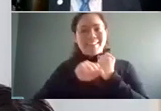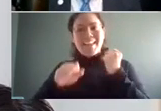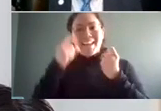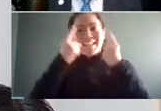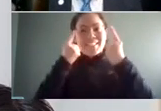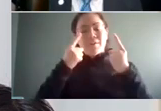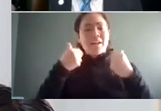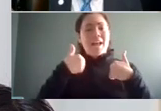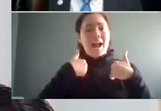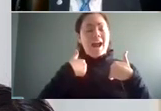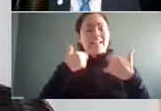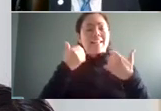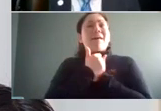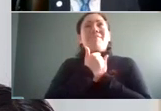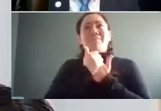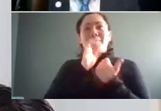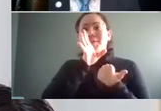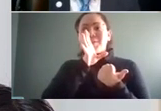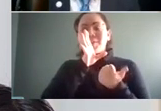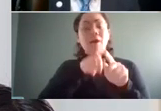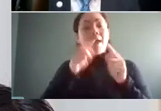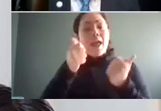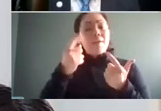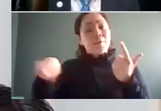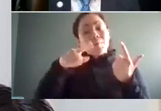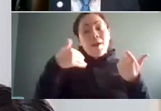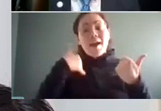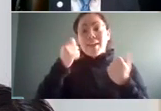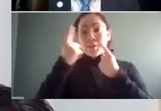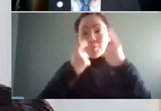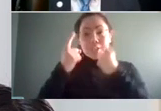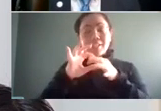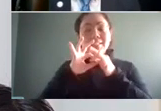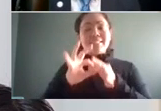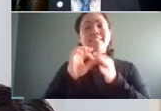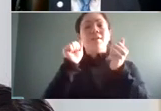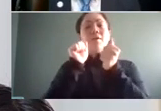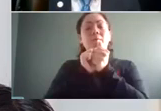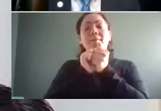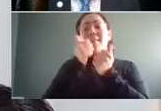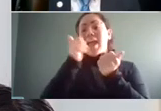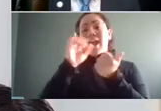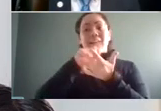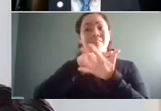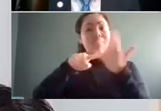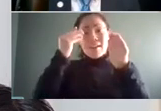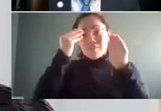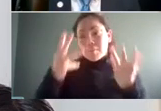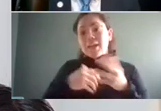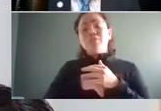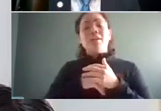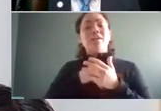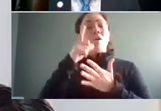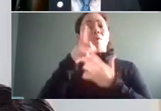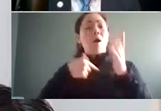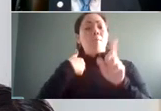how much i love to talk uh does anyone have any questions about any of the information that you've